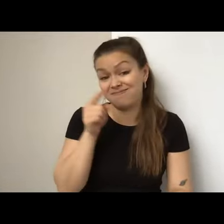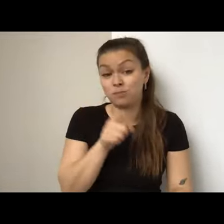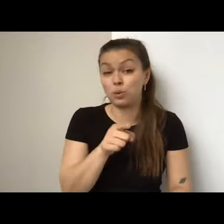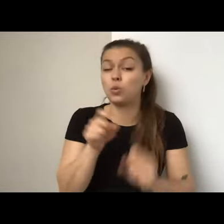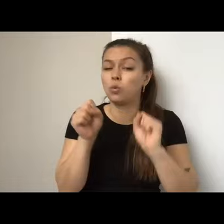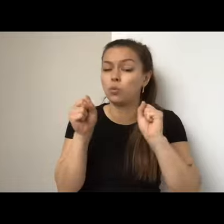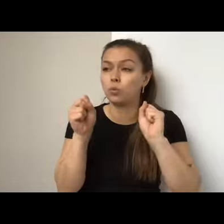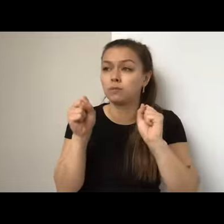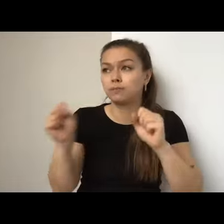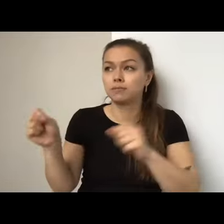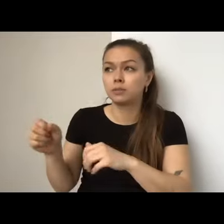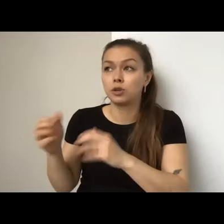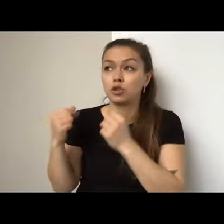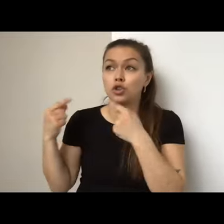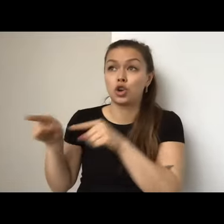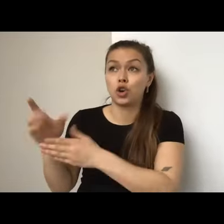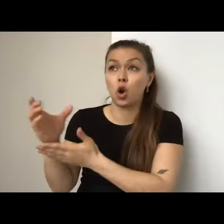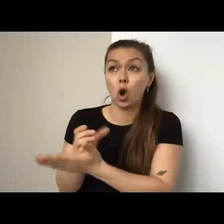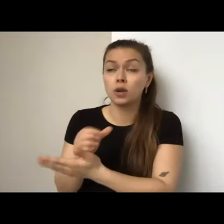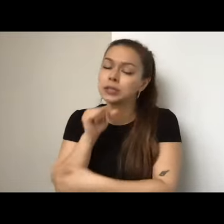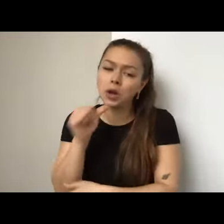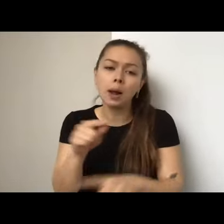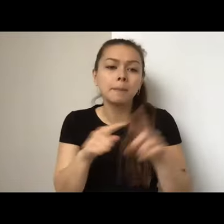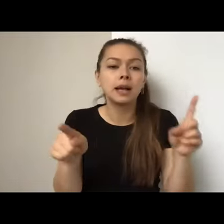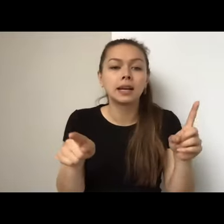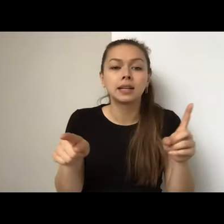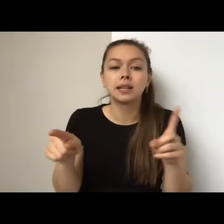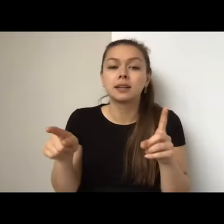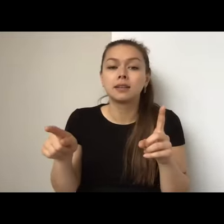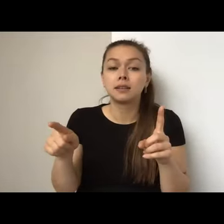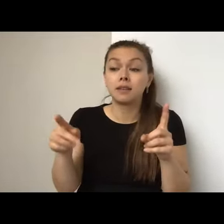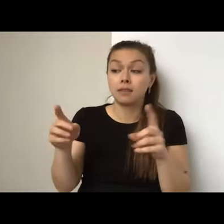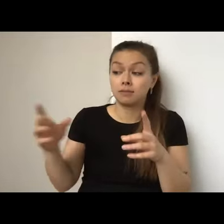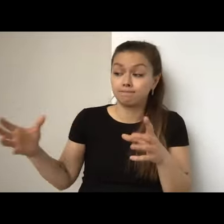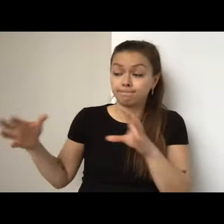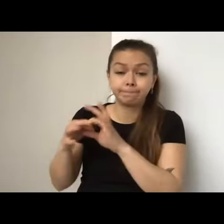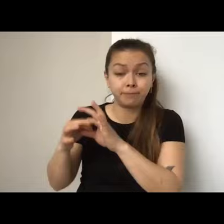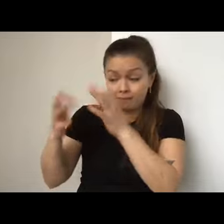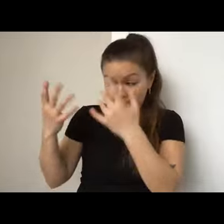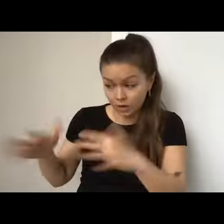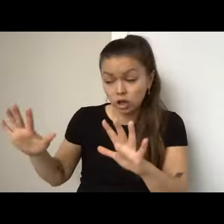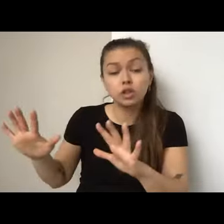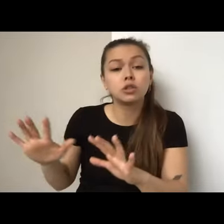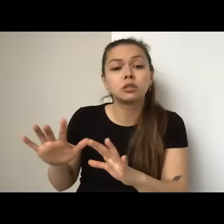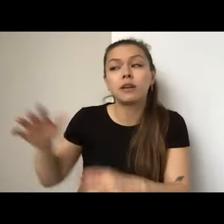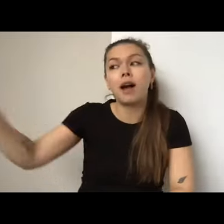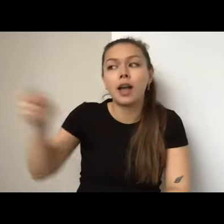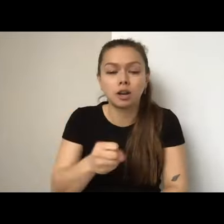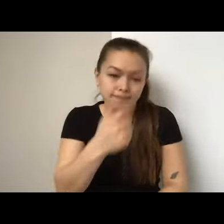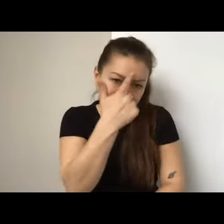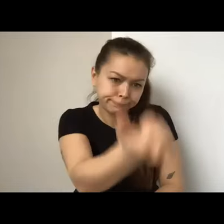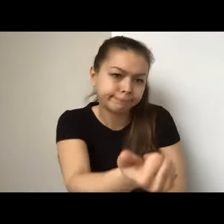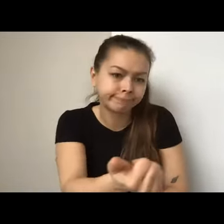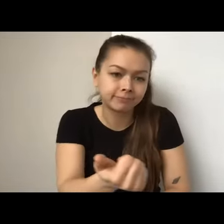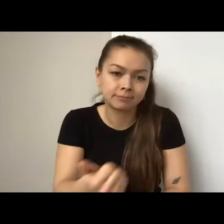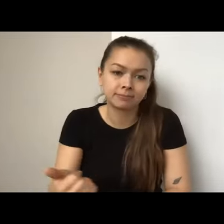to, um, to engage students after the fact. Of course, you know, that's at their, um, uh, discretion